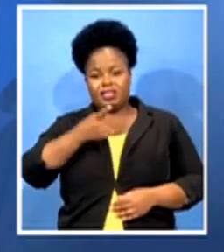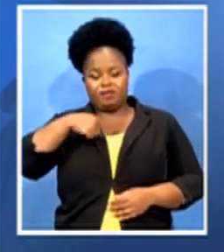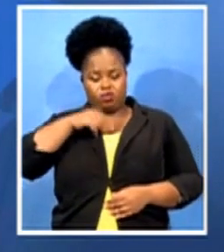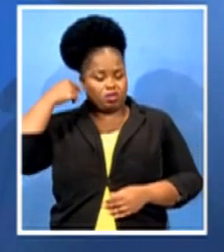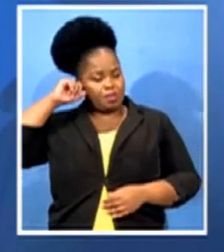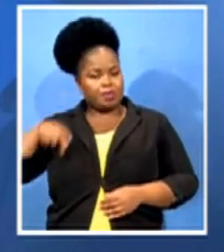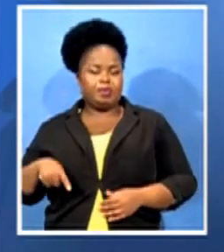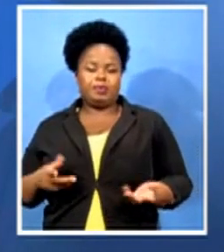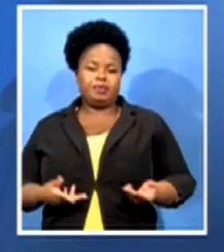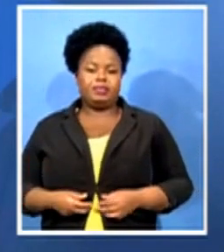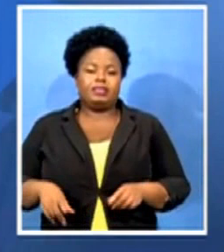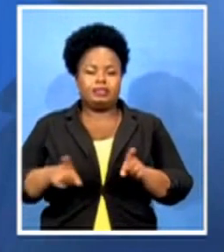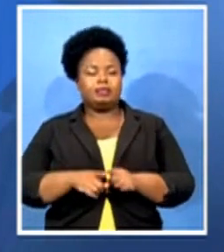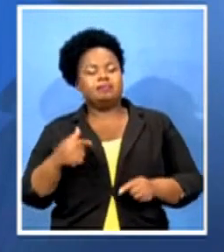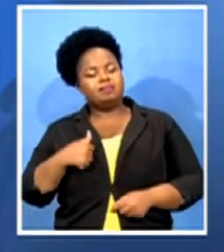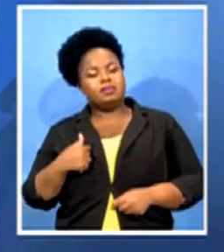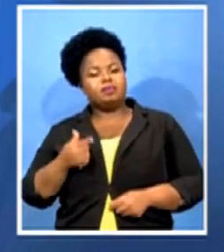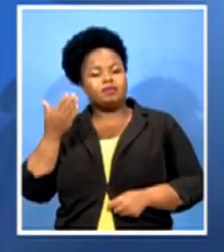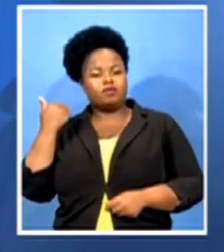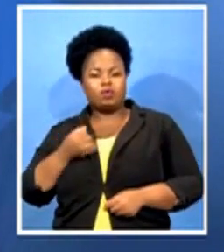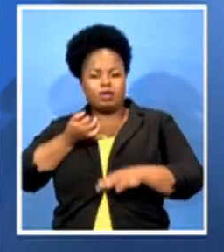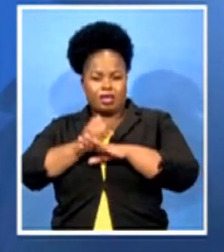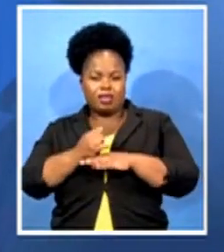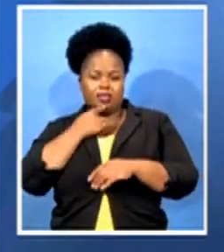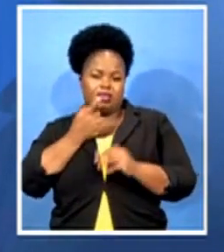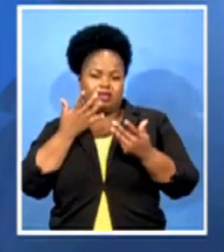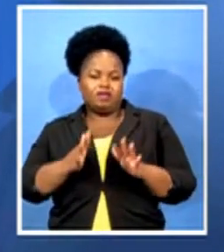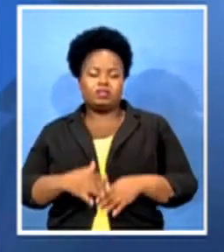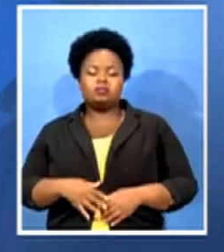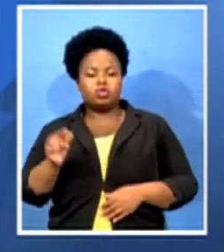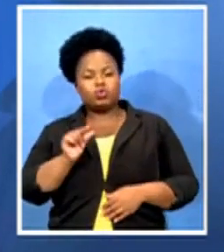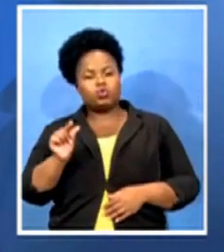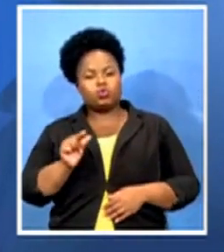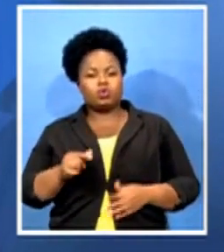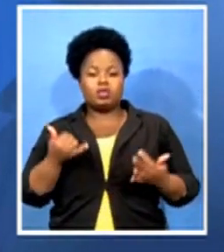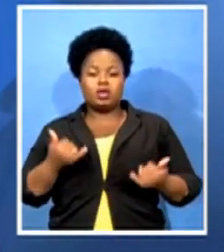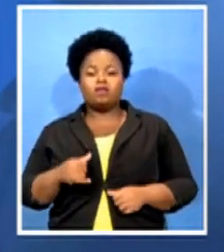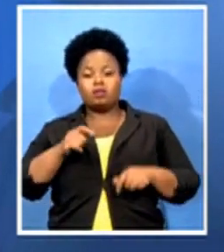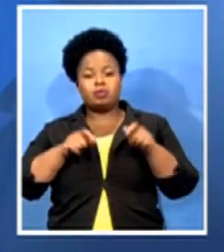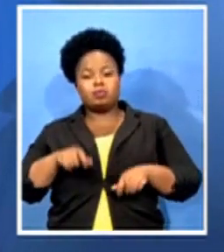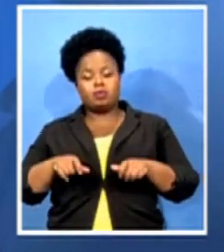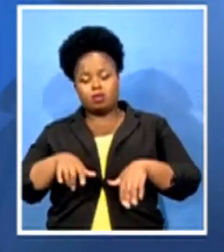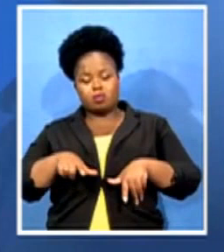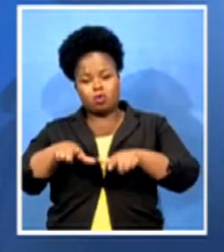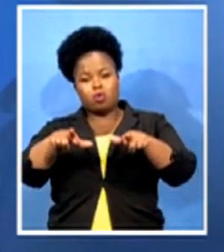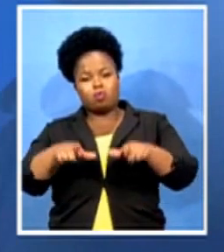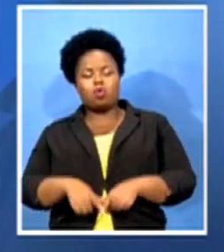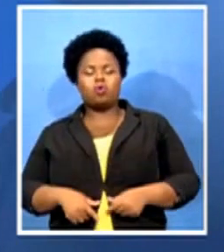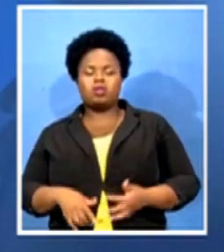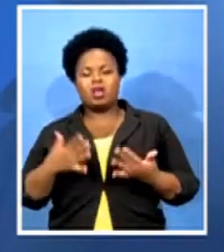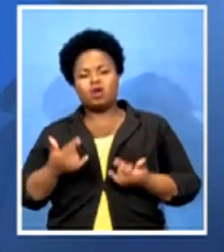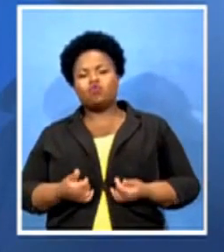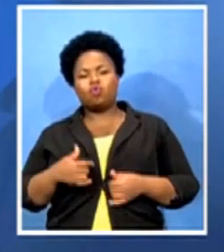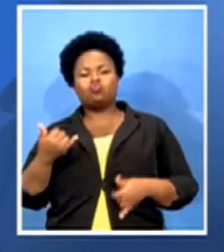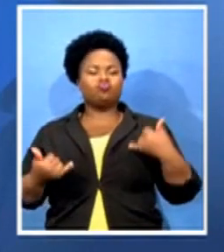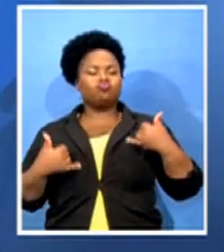said earlier on that very soon the honeymoon for the people of Limpopo will be over unless they start to listen. But if you can